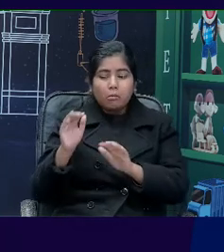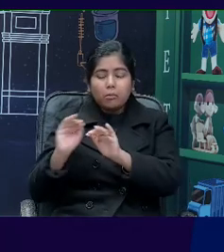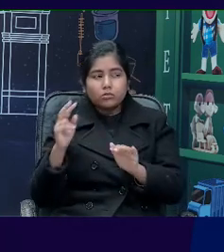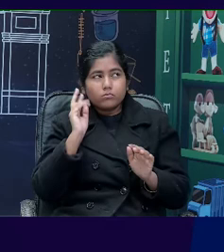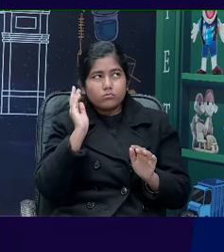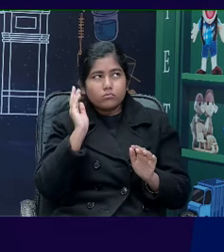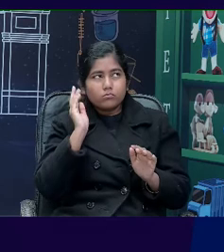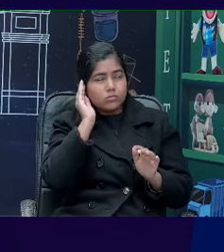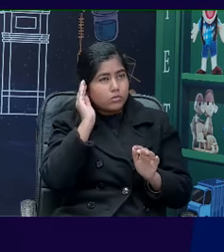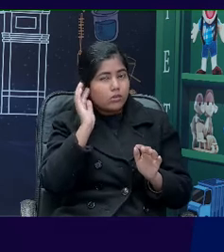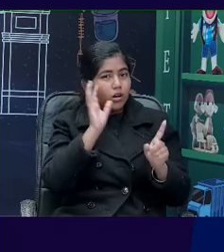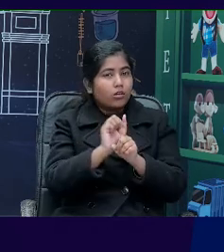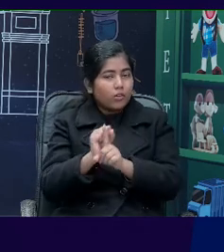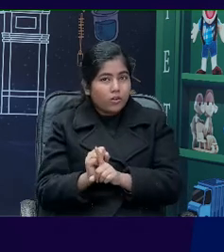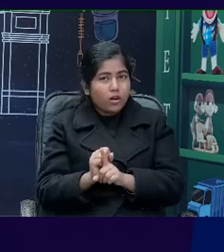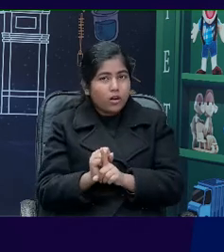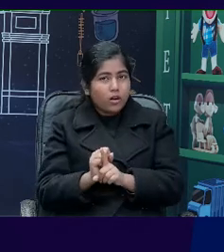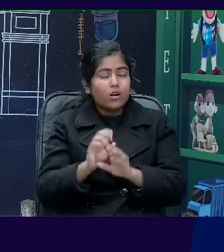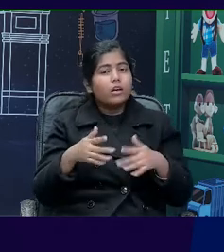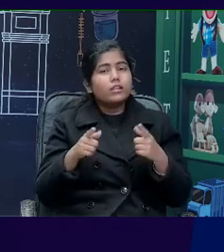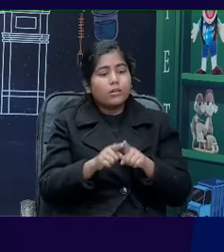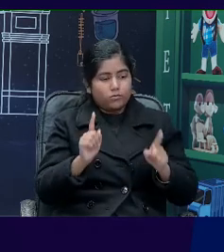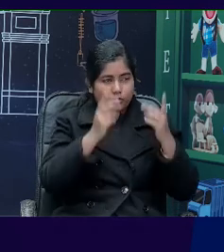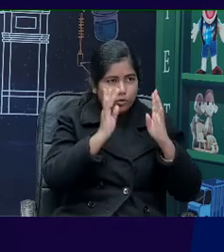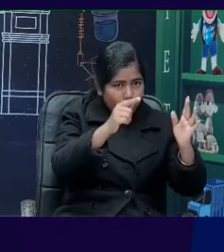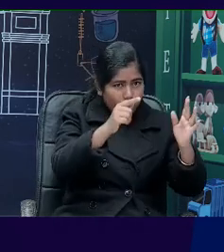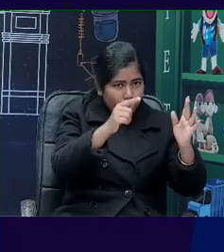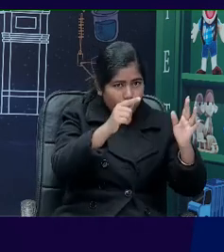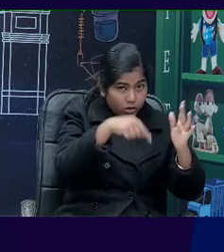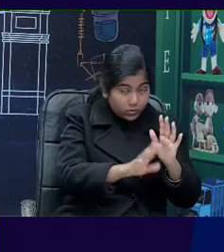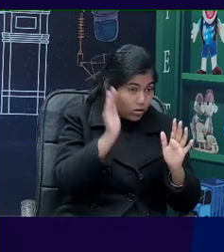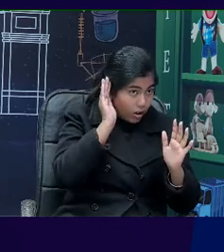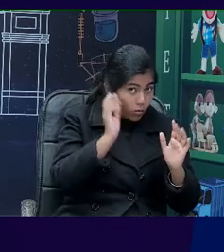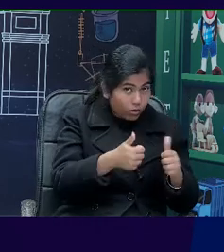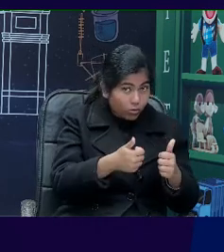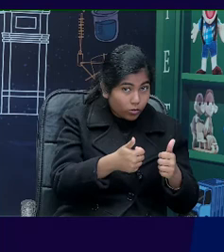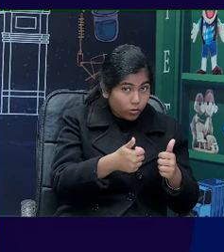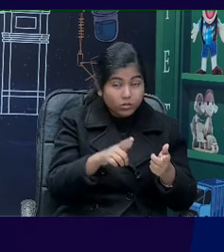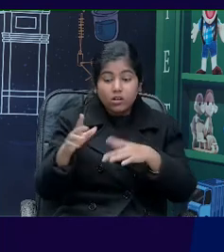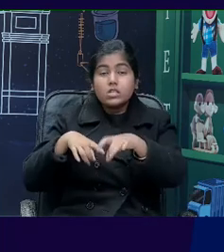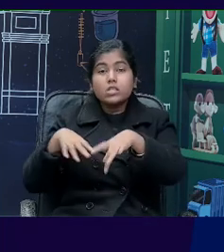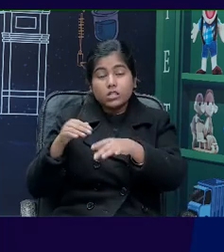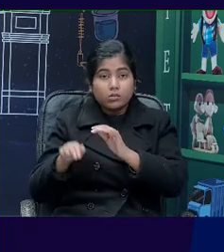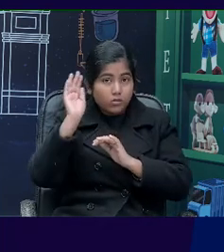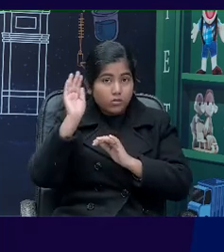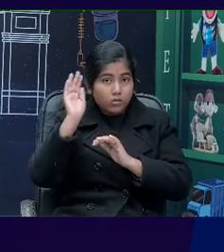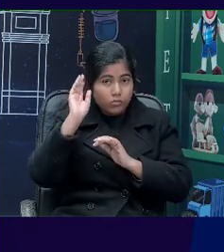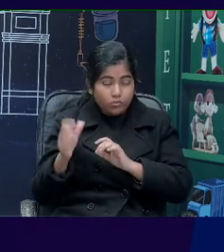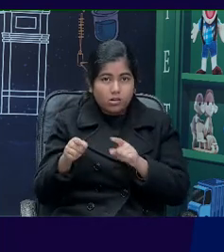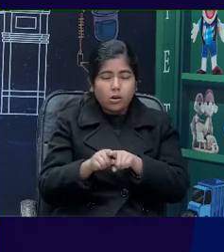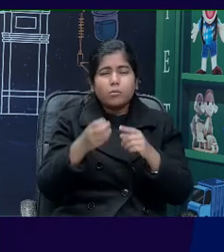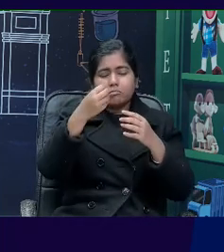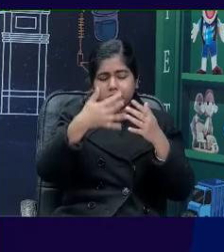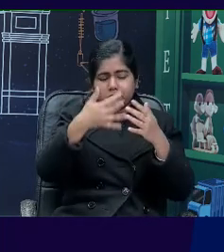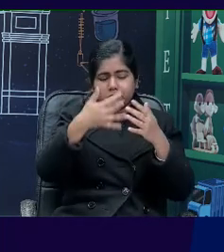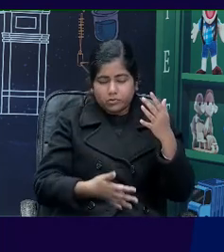sounds, you know, would you hear in a forest and which in a city. So they have to identify that. So there are multiple sounds. Let's play them one by